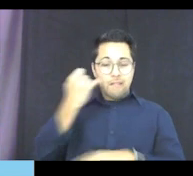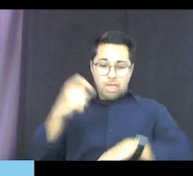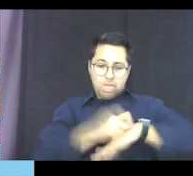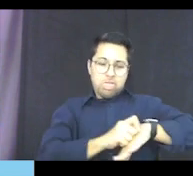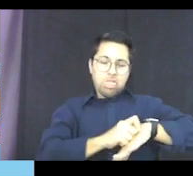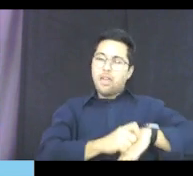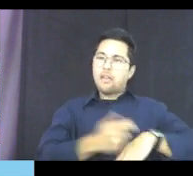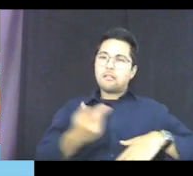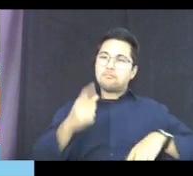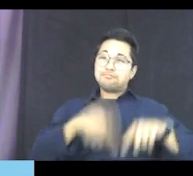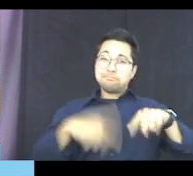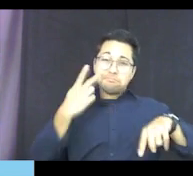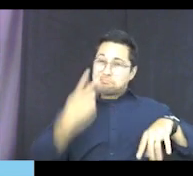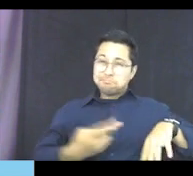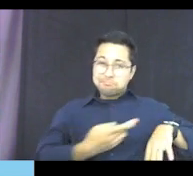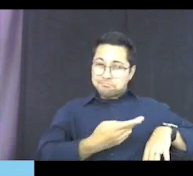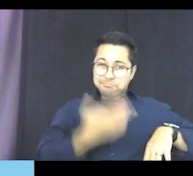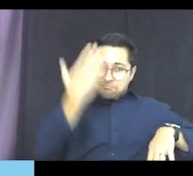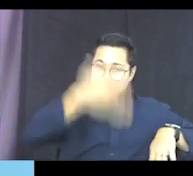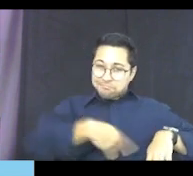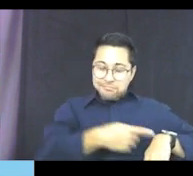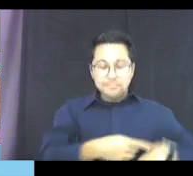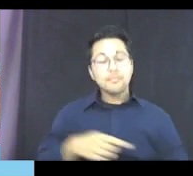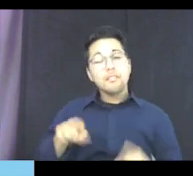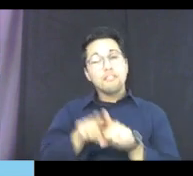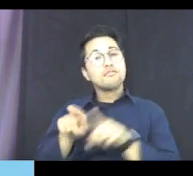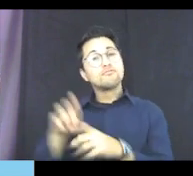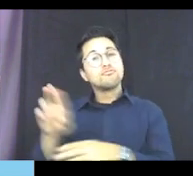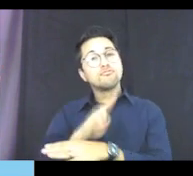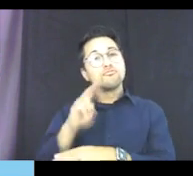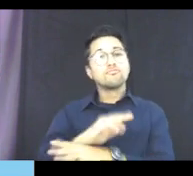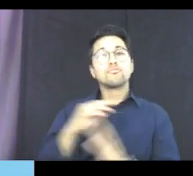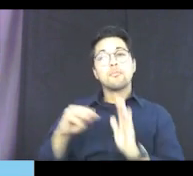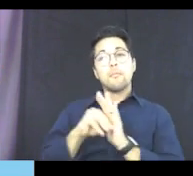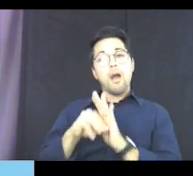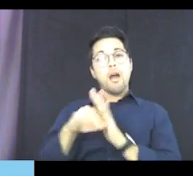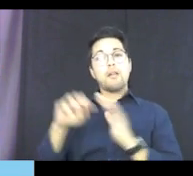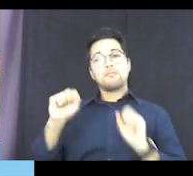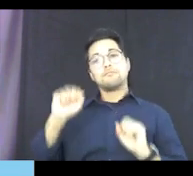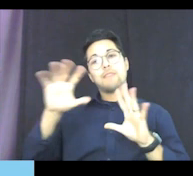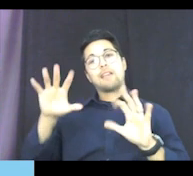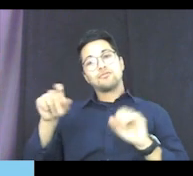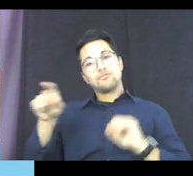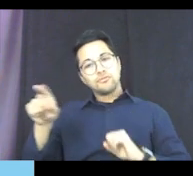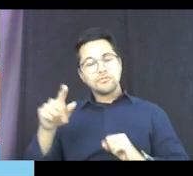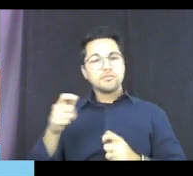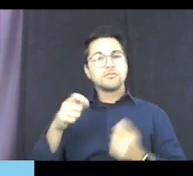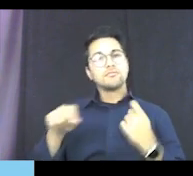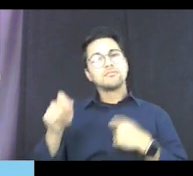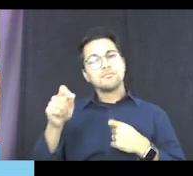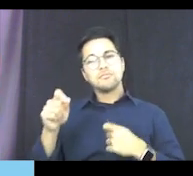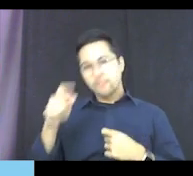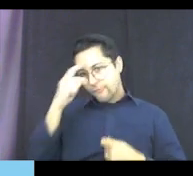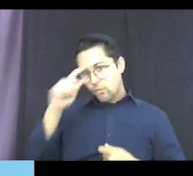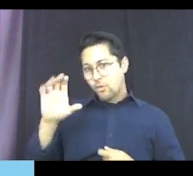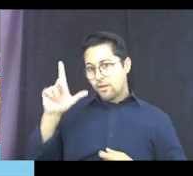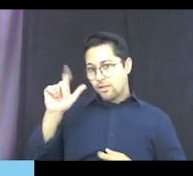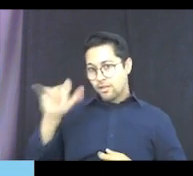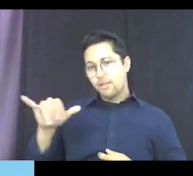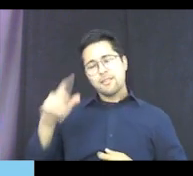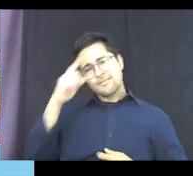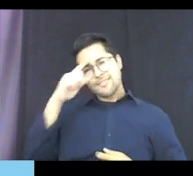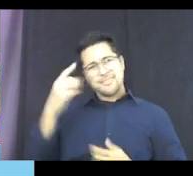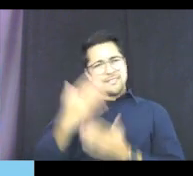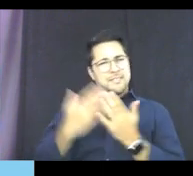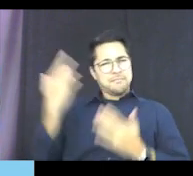on their hands, they're not going to be able to see it. You can also use Model Magic. So Model Magic is kind of an alternative for clay. For